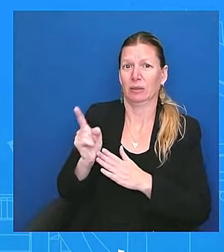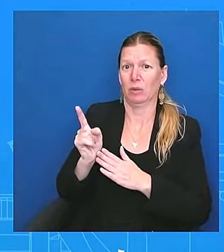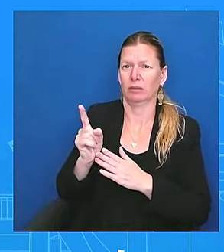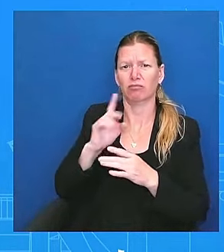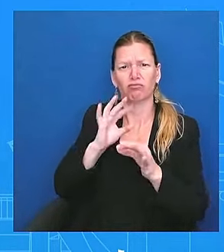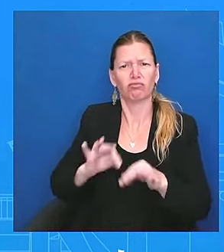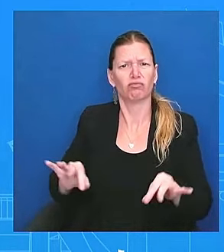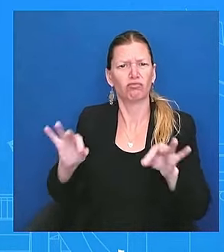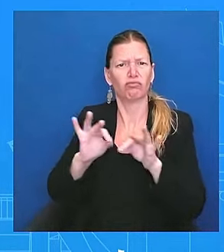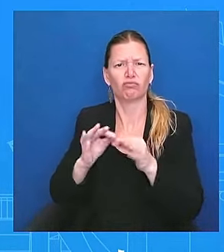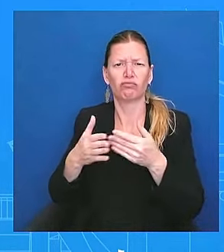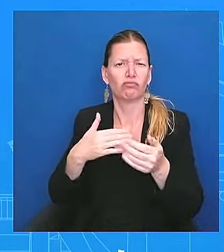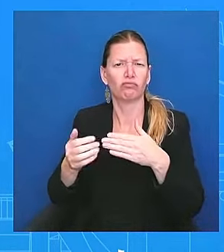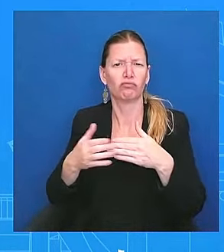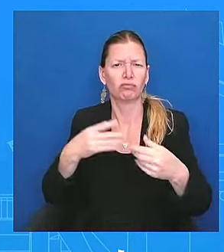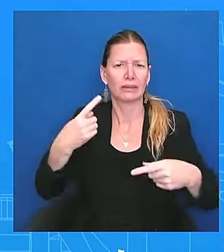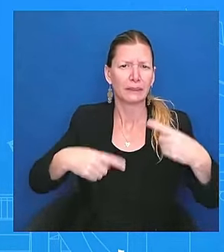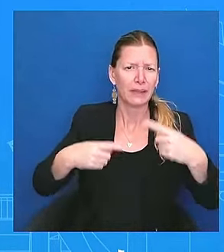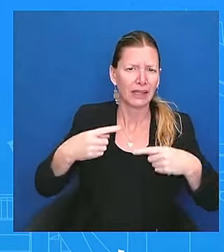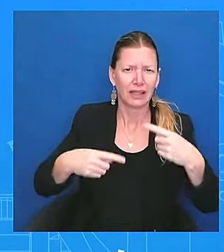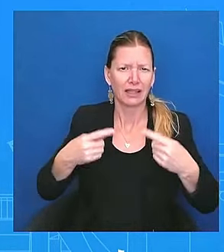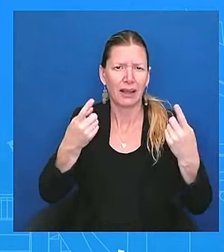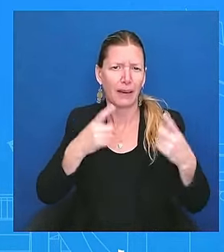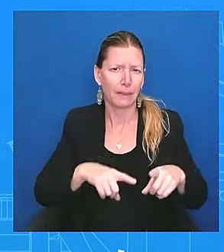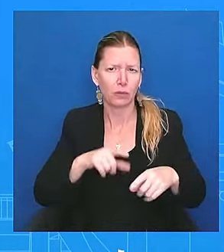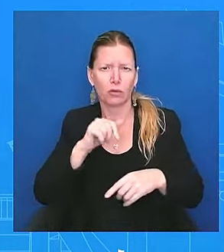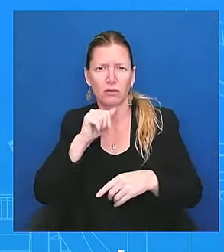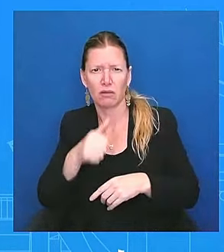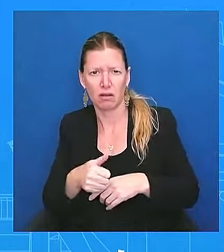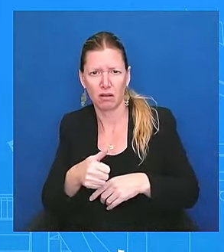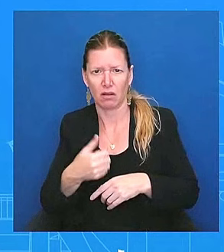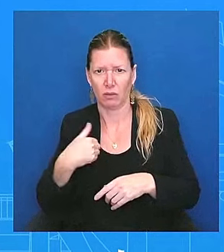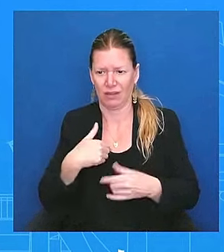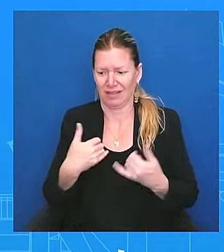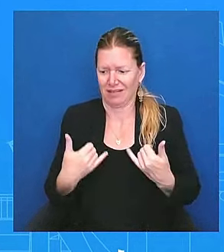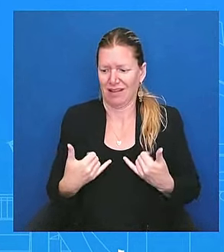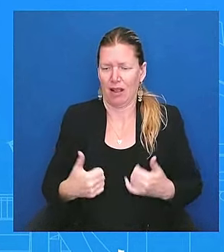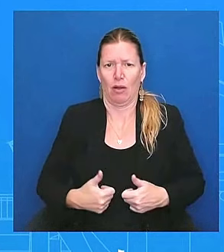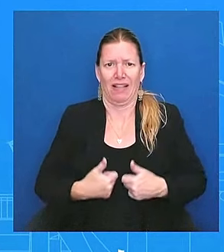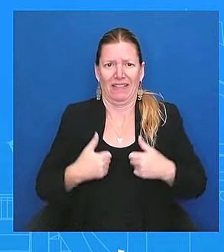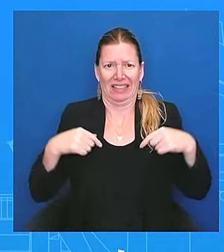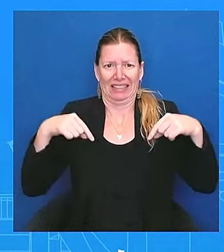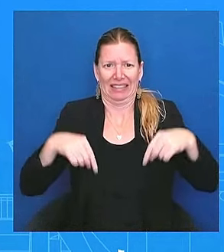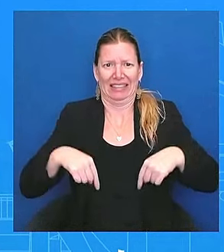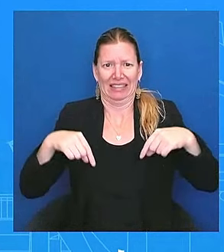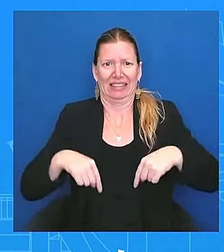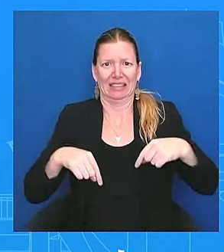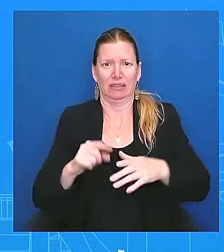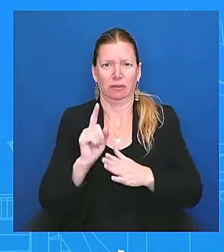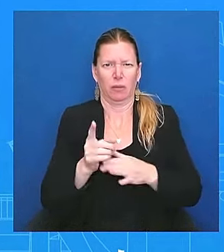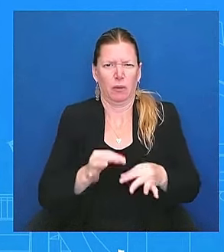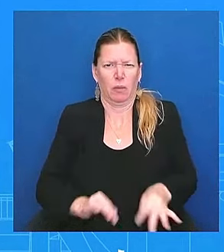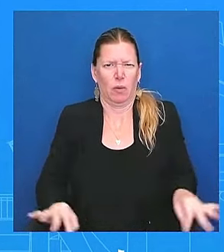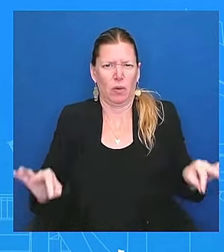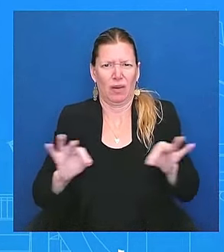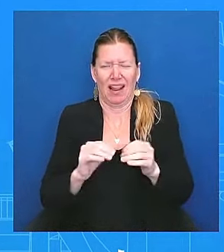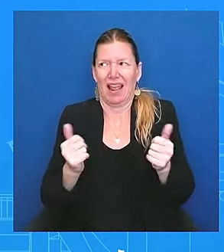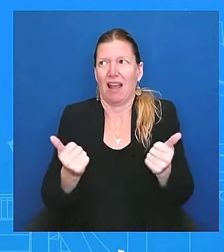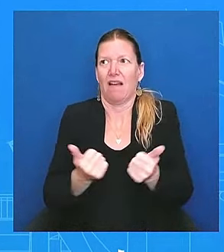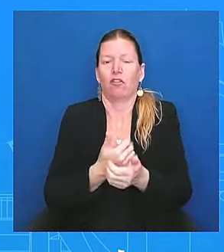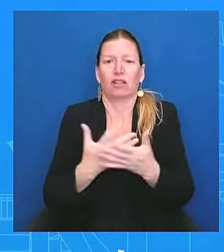stake. And I got to be mindful because this is all connected to what's happening in November. And I think any,